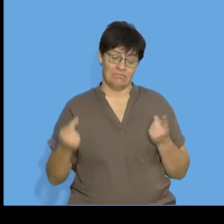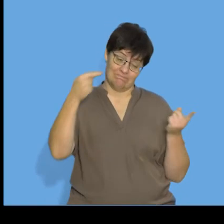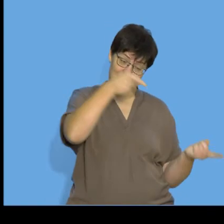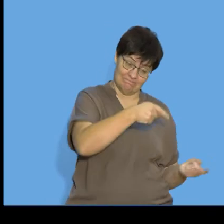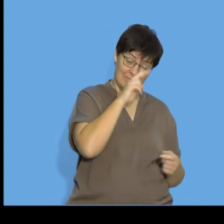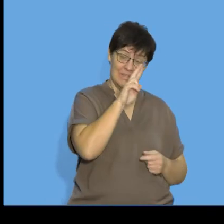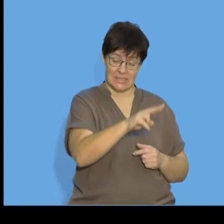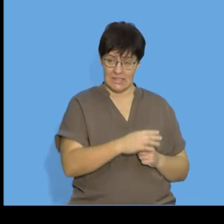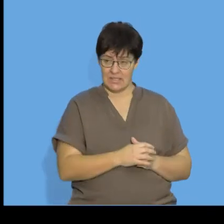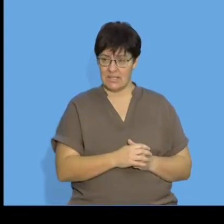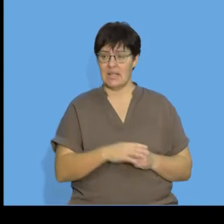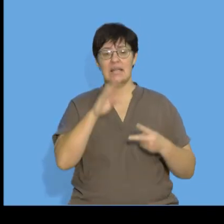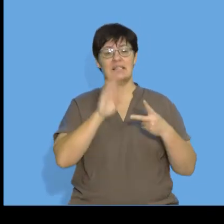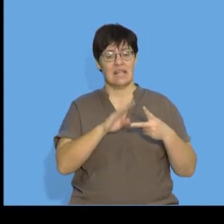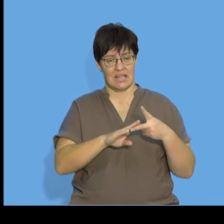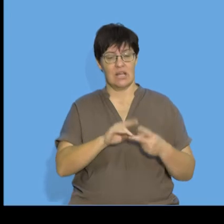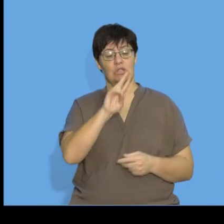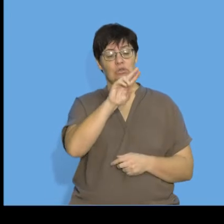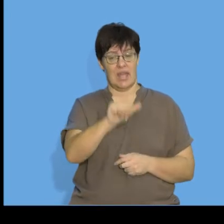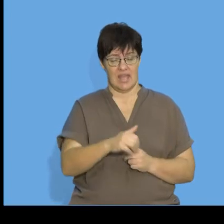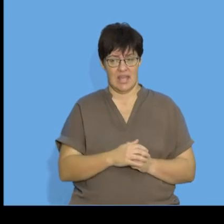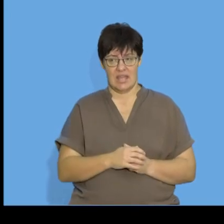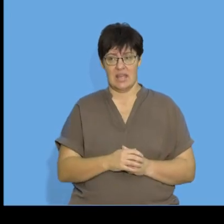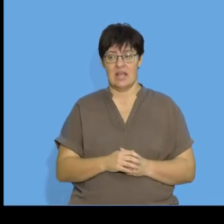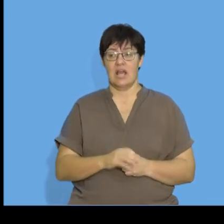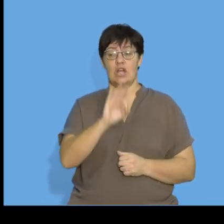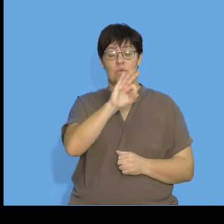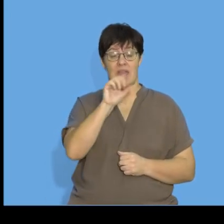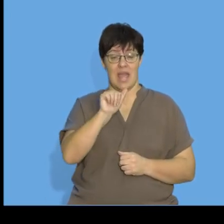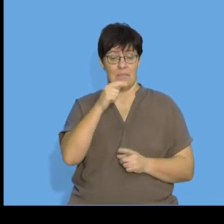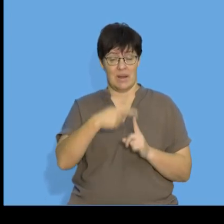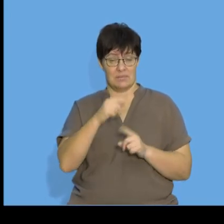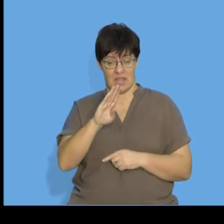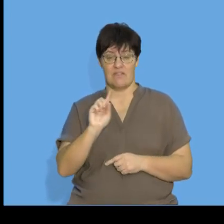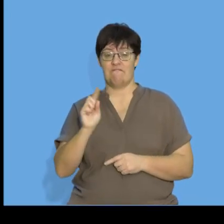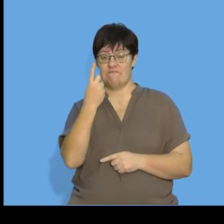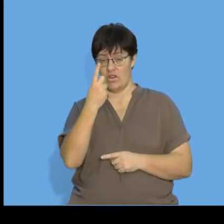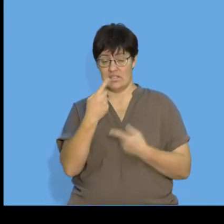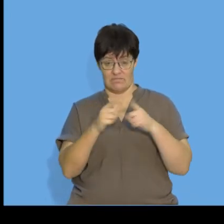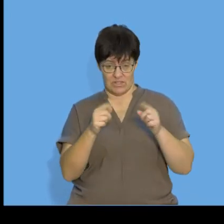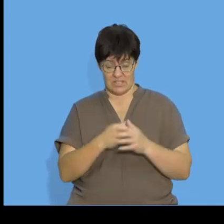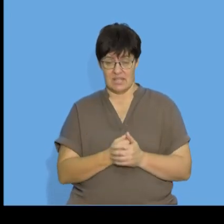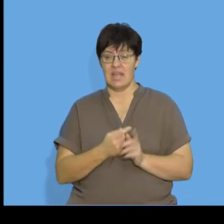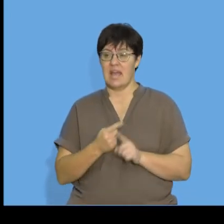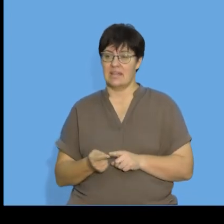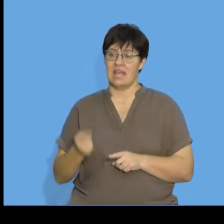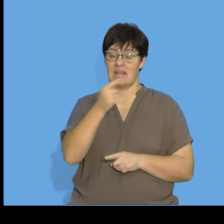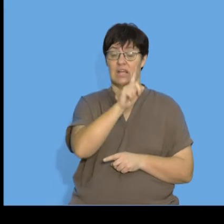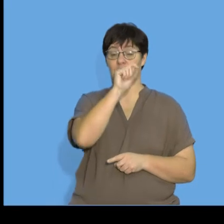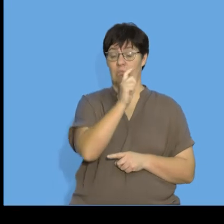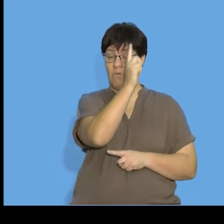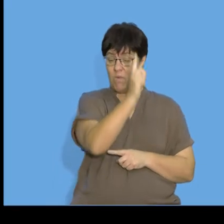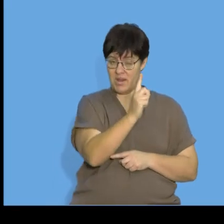if I go back you can see that the second differences is equal to 2 a 3 a plus b is the first term of the first differences